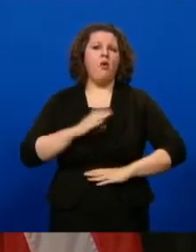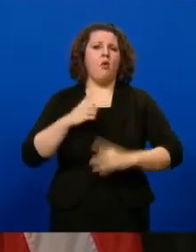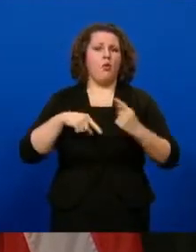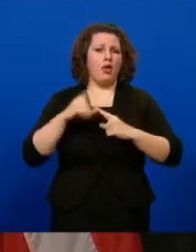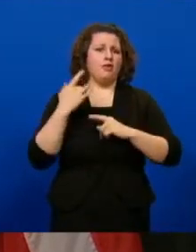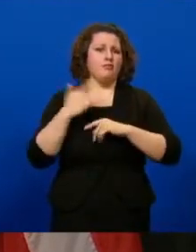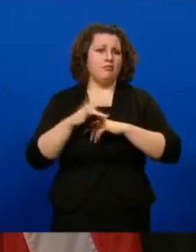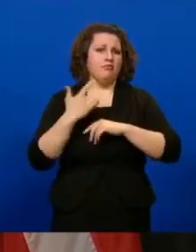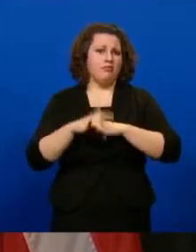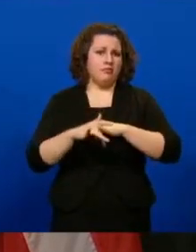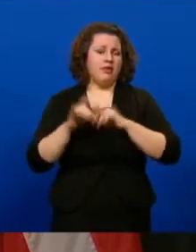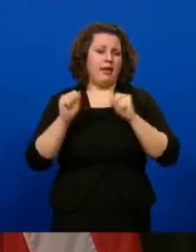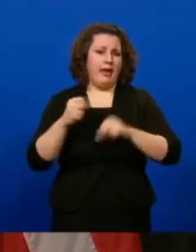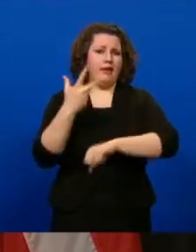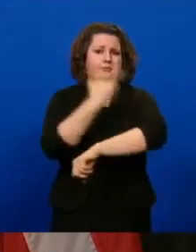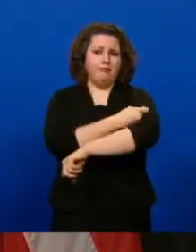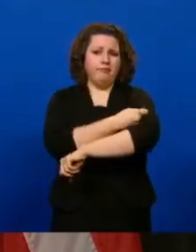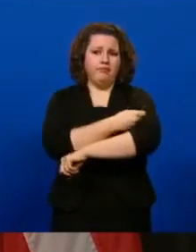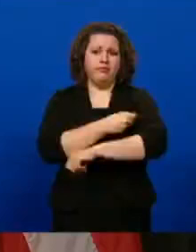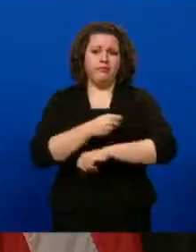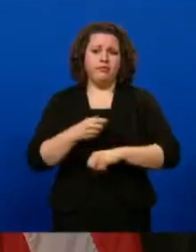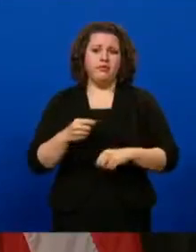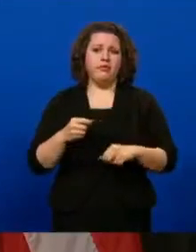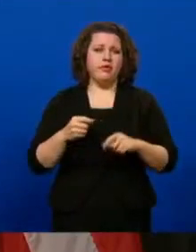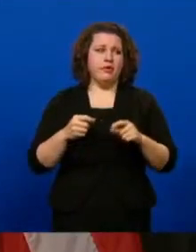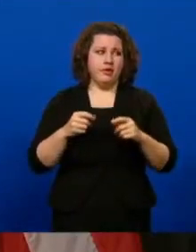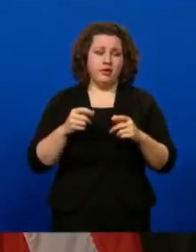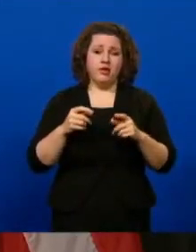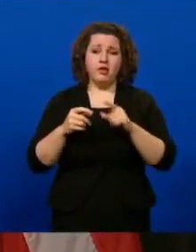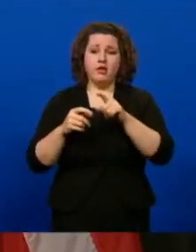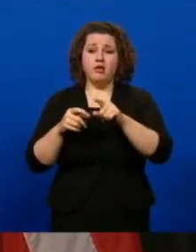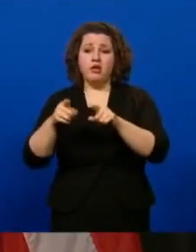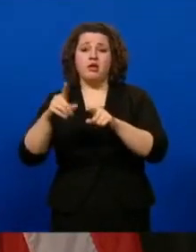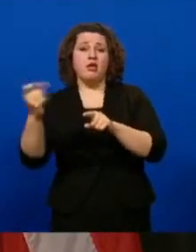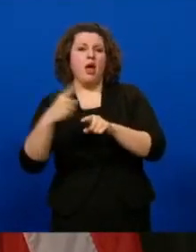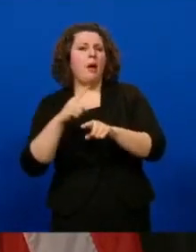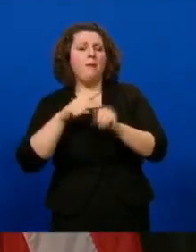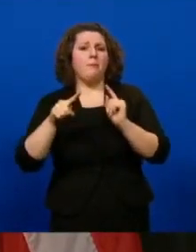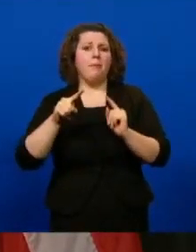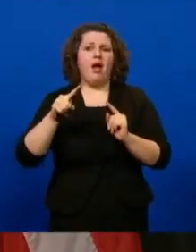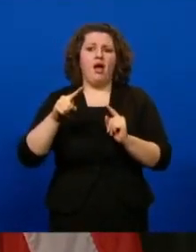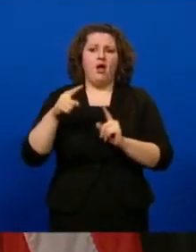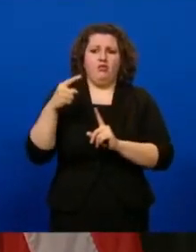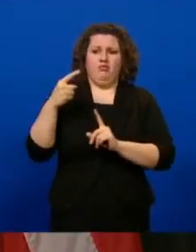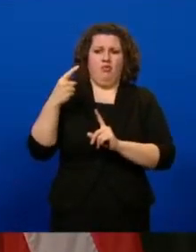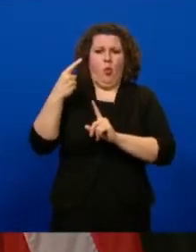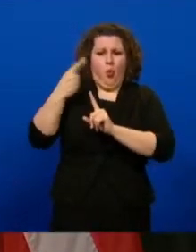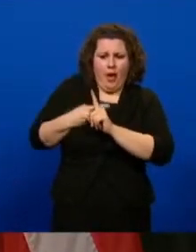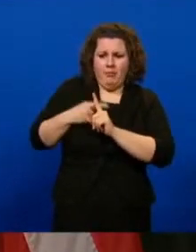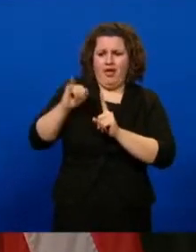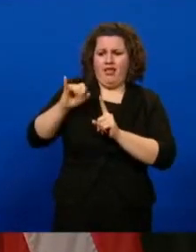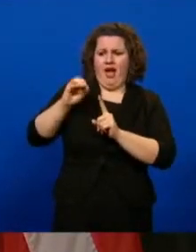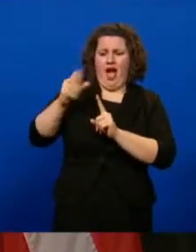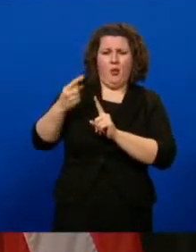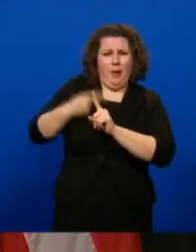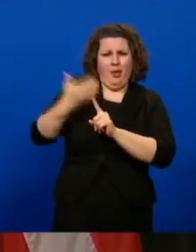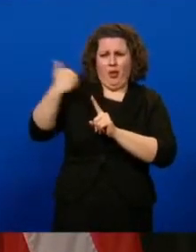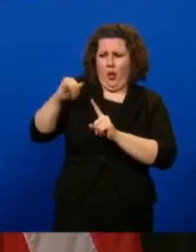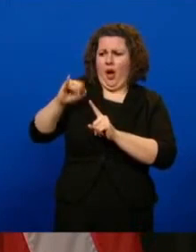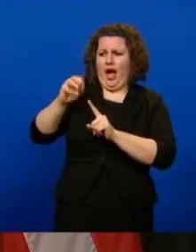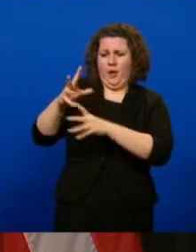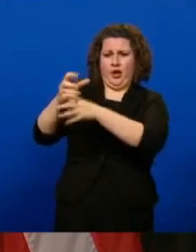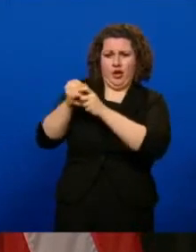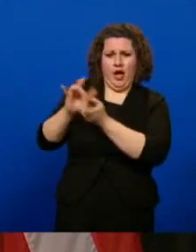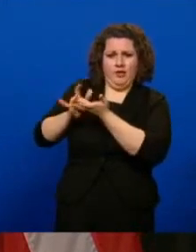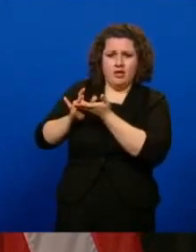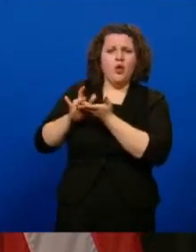for the vaccine. But the request way... Iowa got vaccines, why is it taking so long to tell